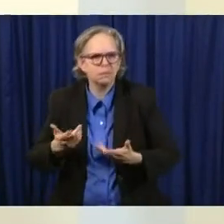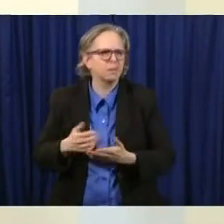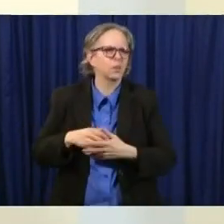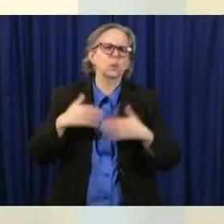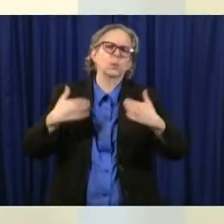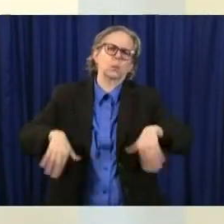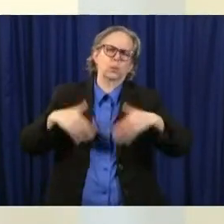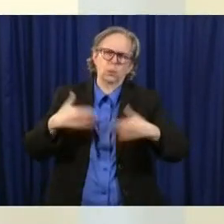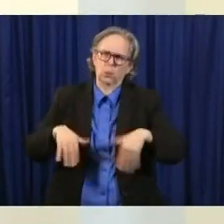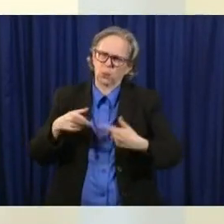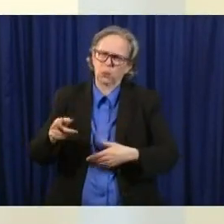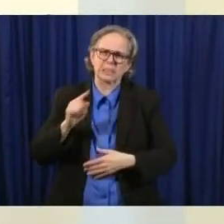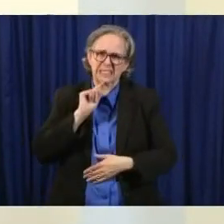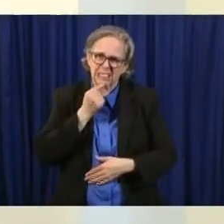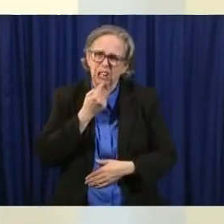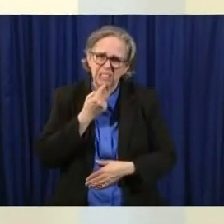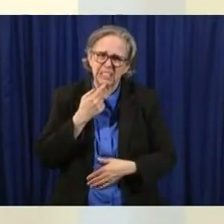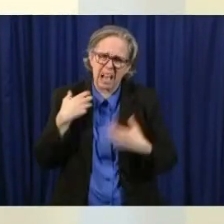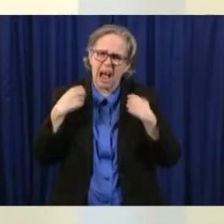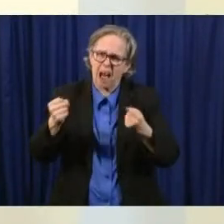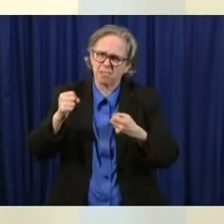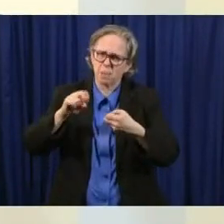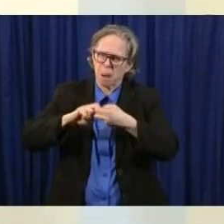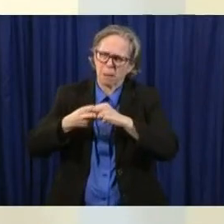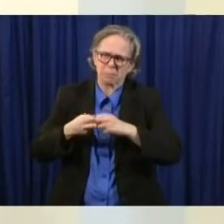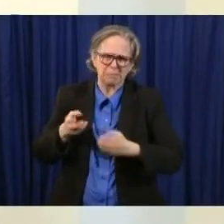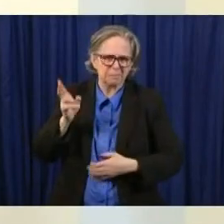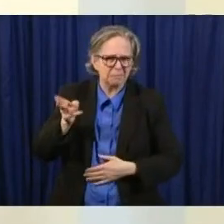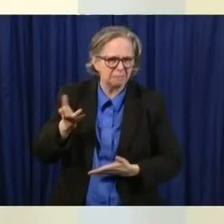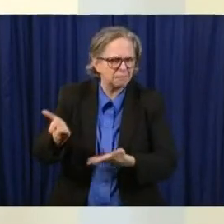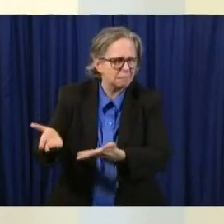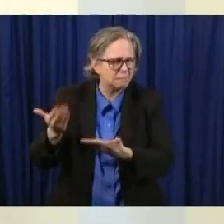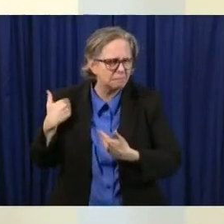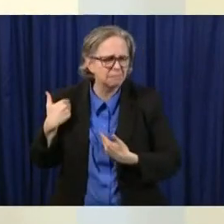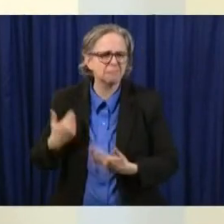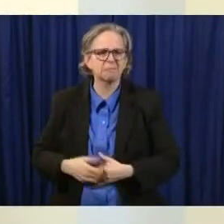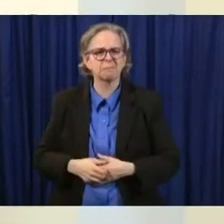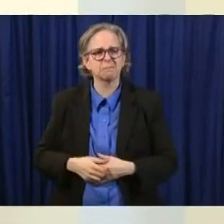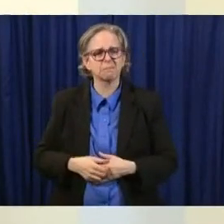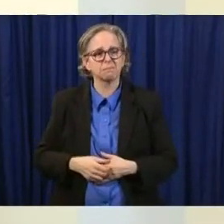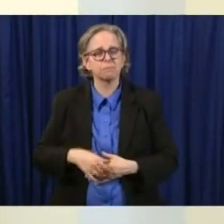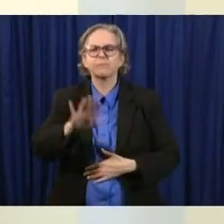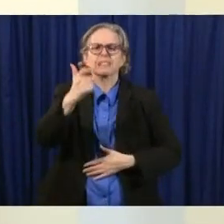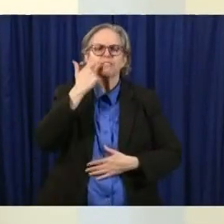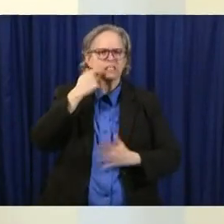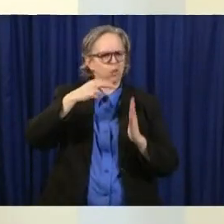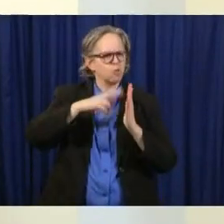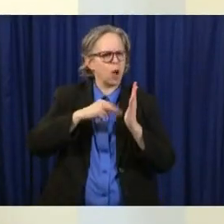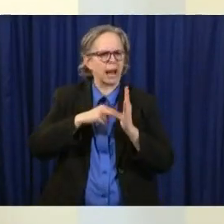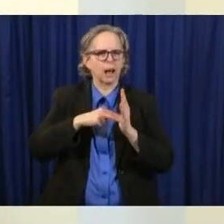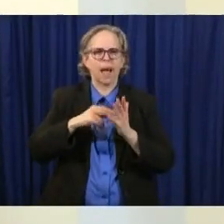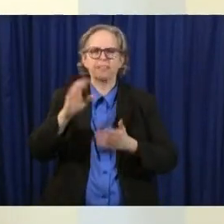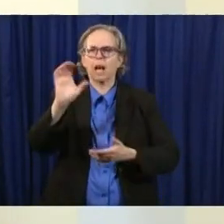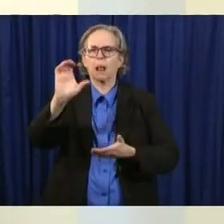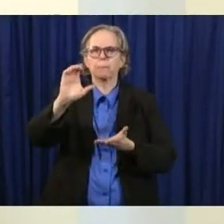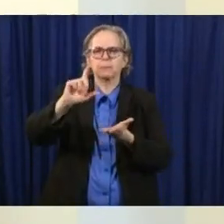um if i could um there was a an editorial in the paper in the dispatch actually this weekend by